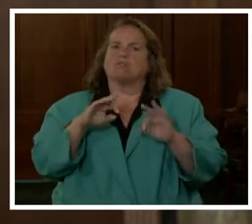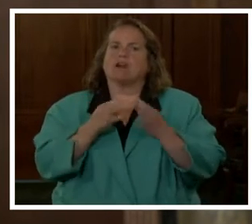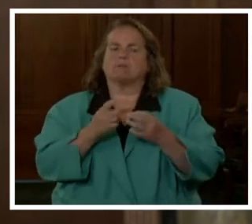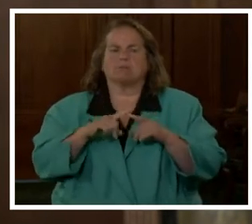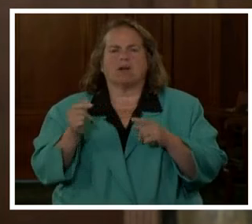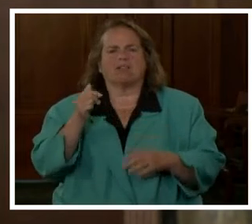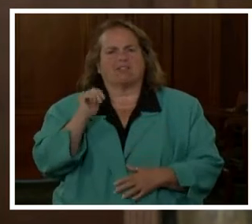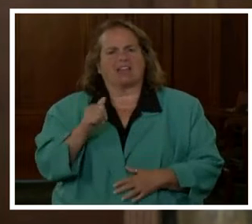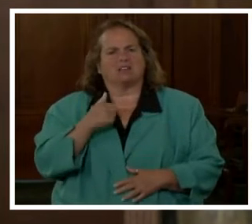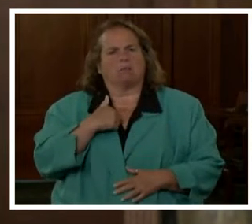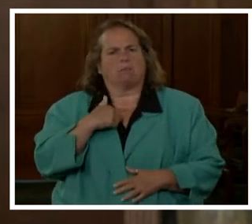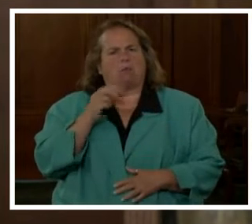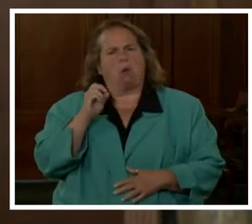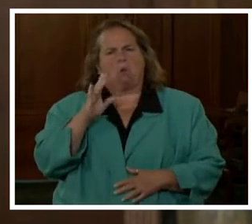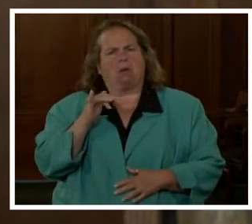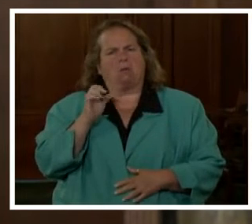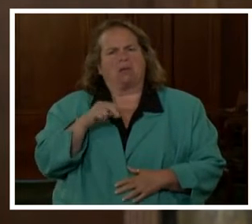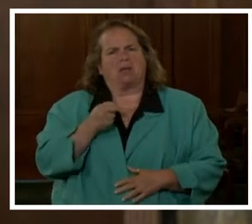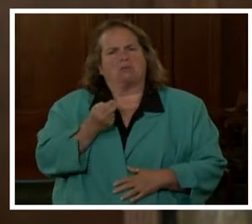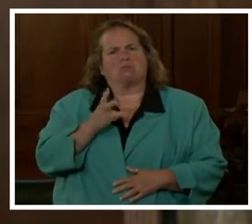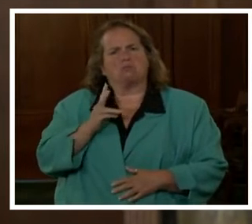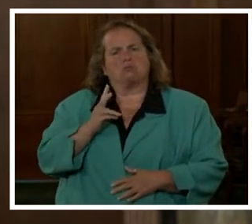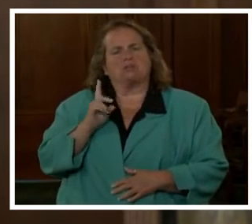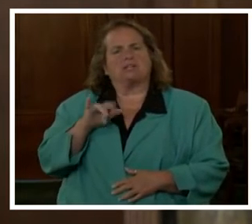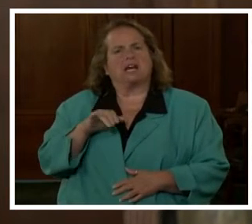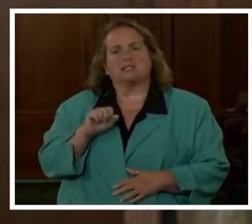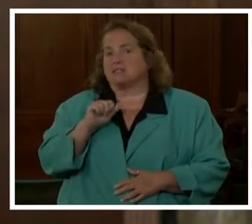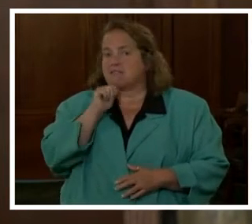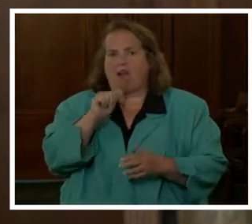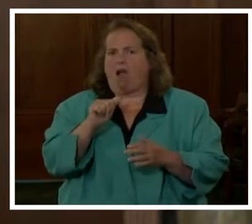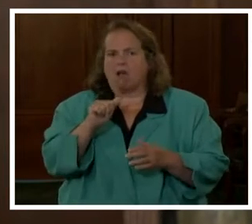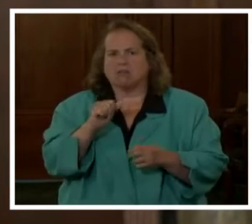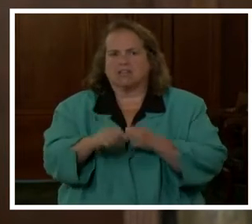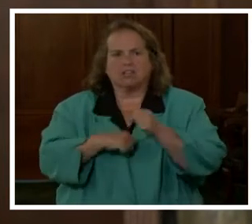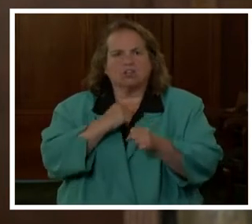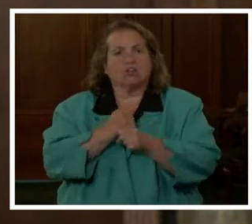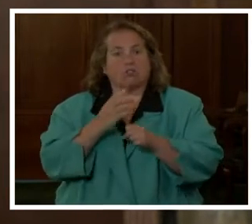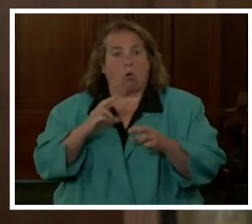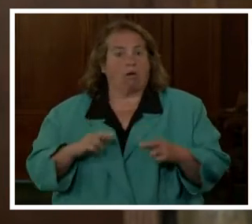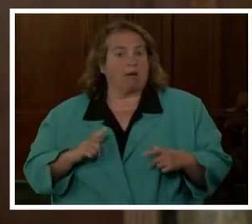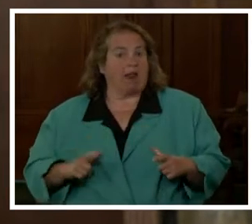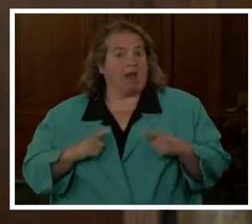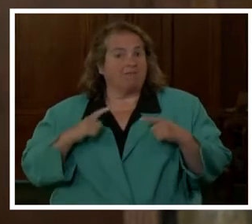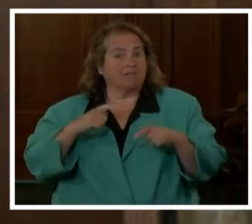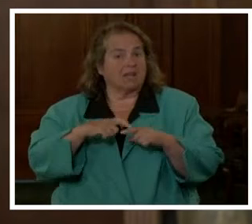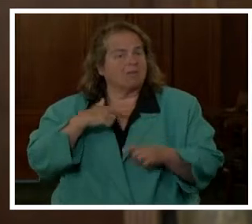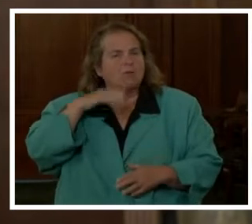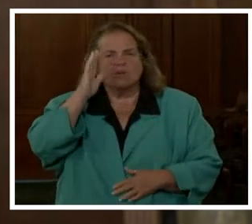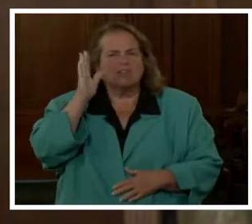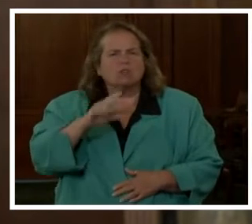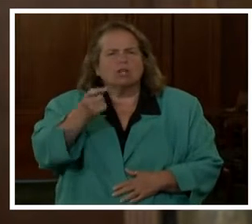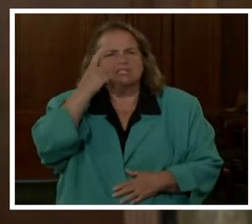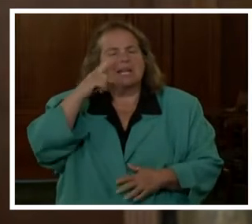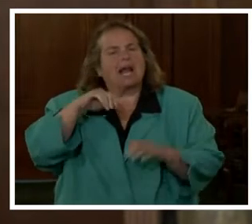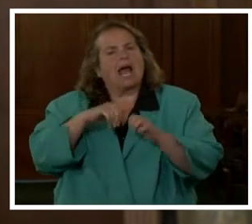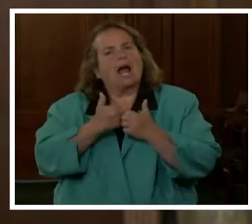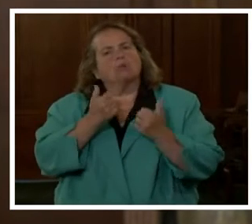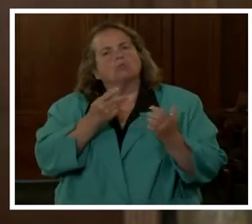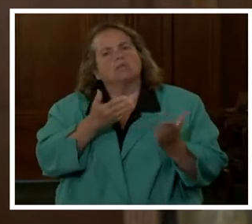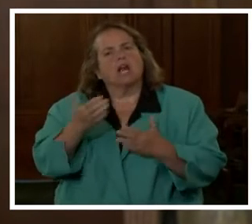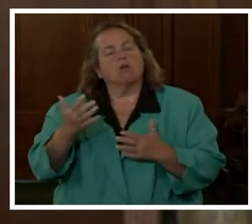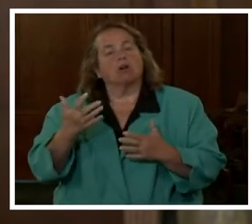a lifetime. I will never understand how it feels to carry the frustration and fatigue of racism